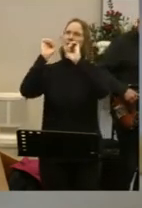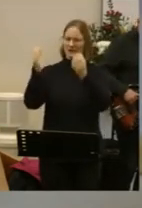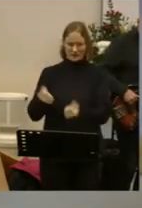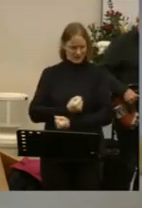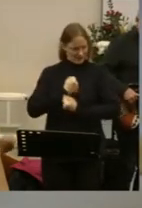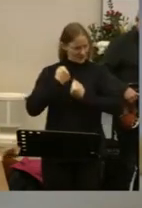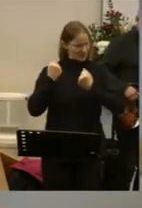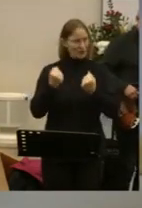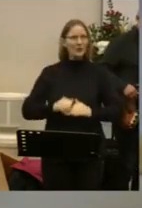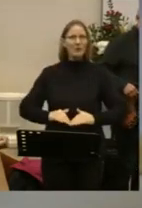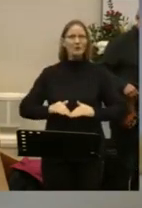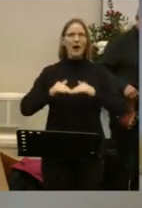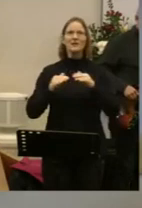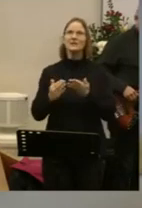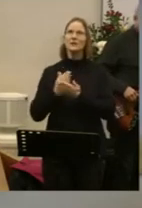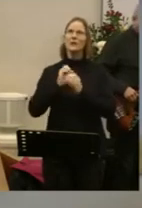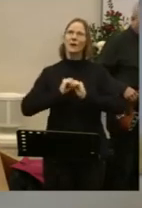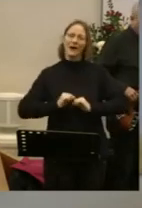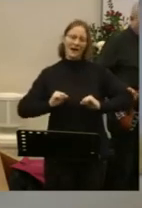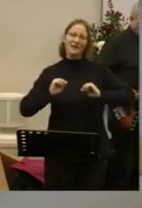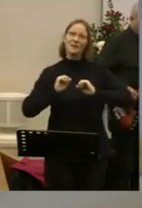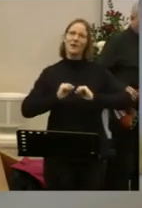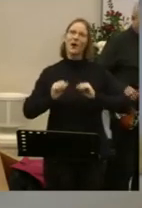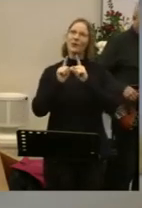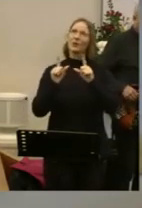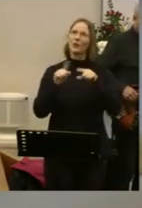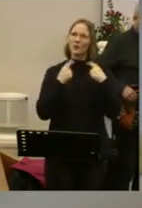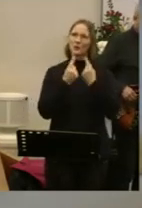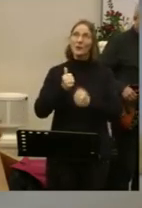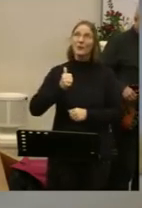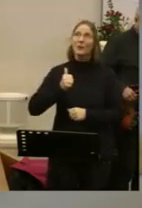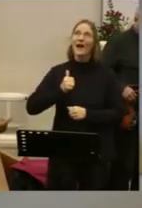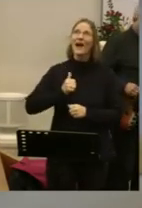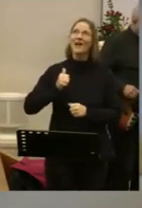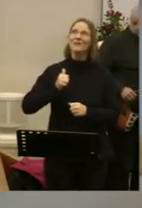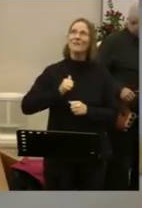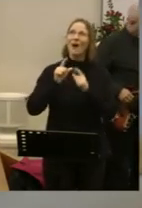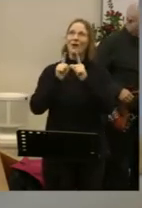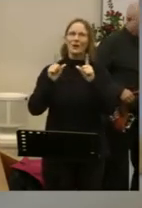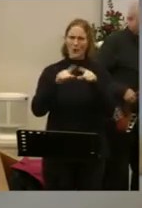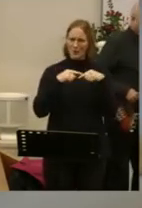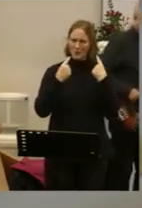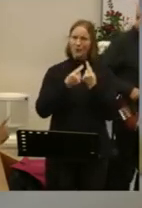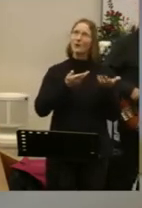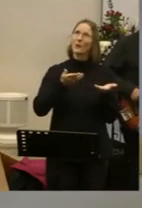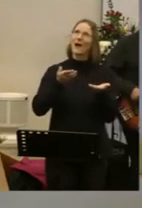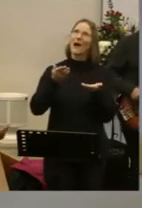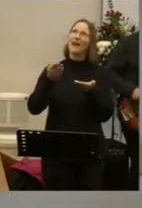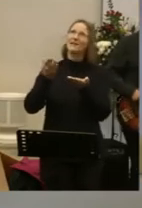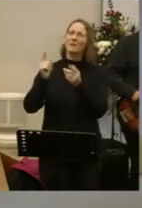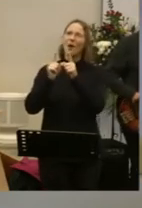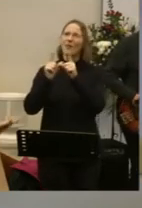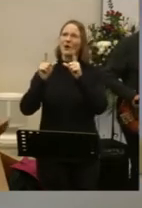Lord Strength will rise as we wait upon the Lord We will wait upon the Lord We